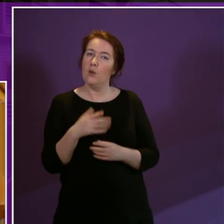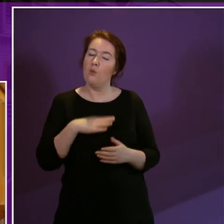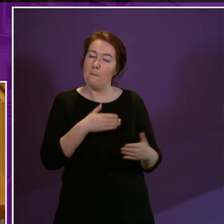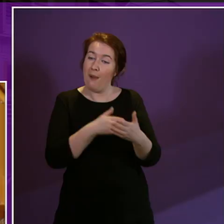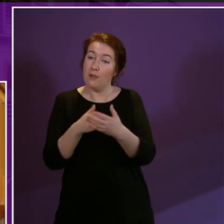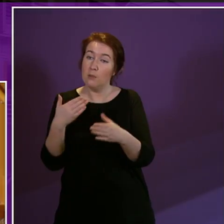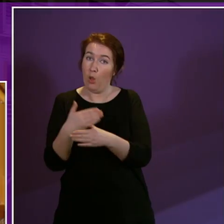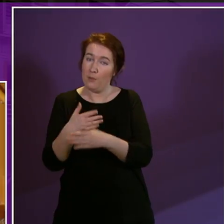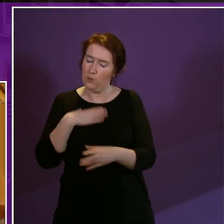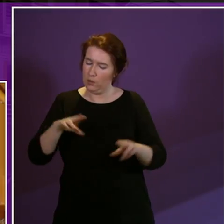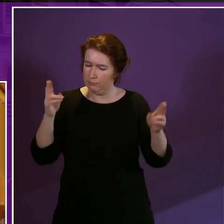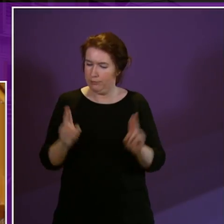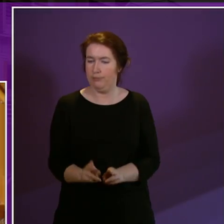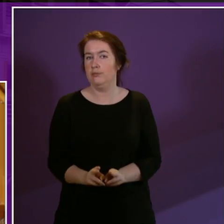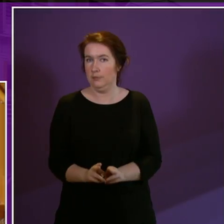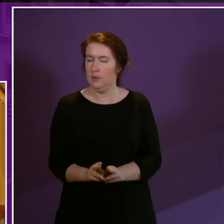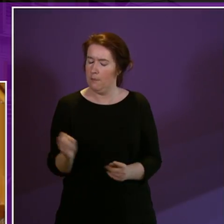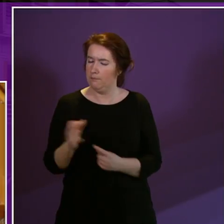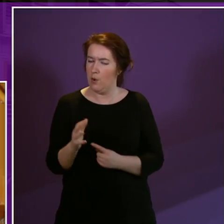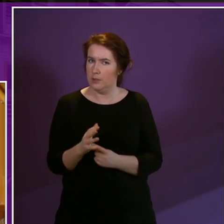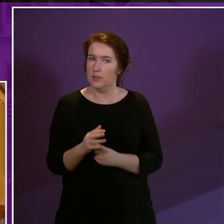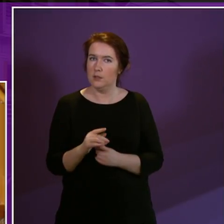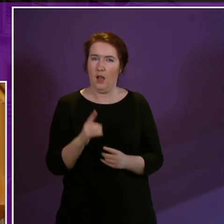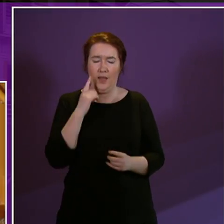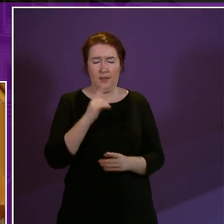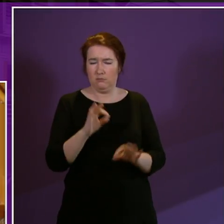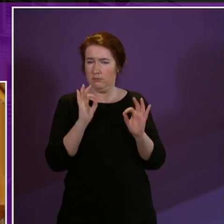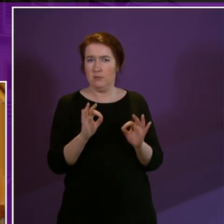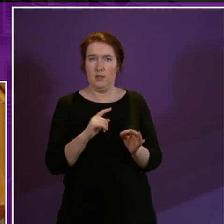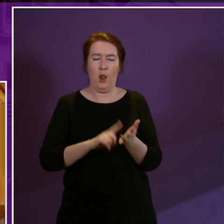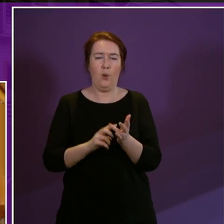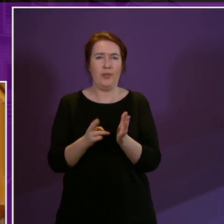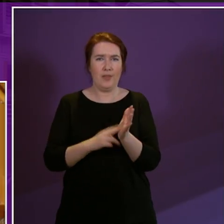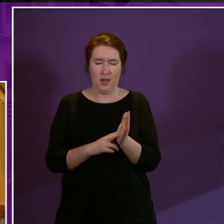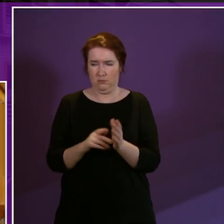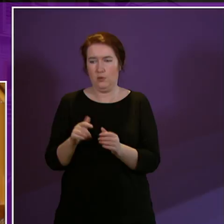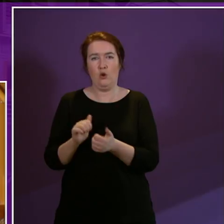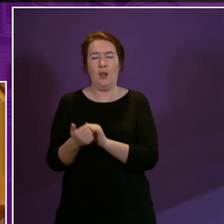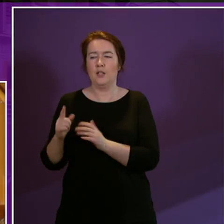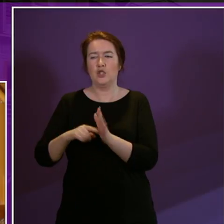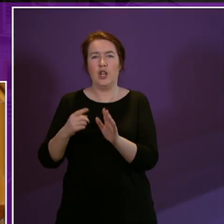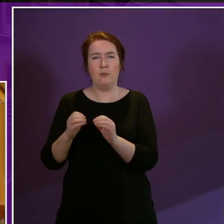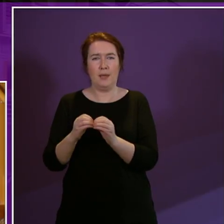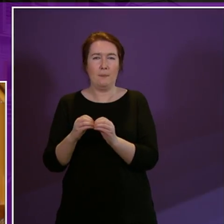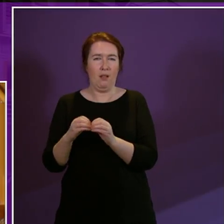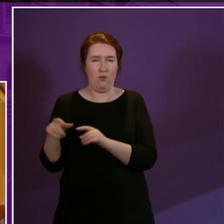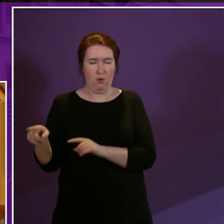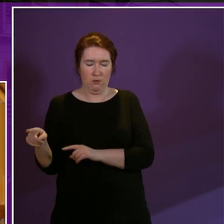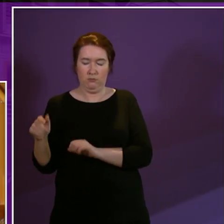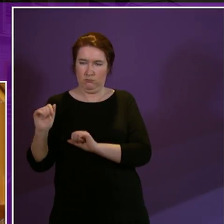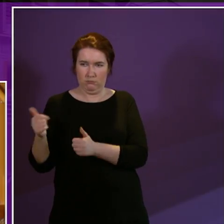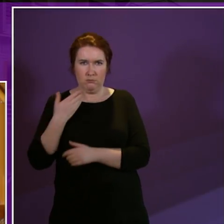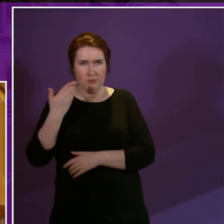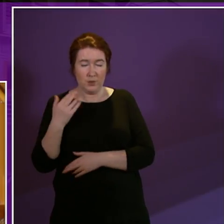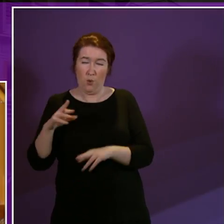is critically important I think we heard a first-class speech from my Lothian colleague Jeremy Balfour and that hopefully this plan can